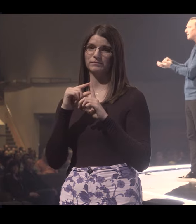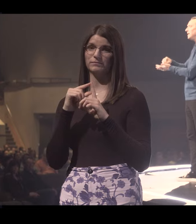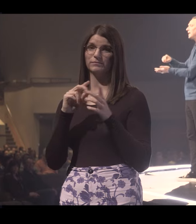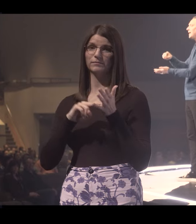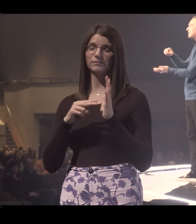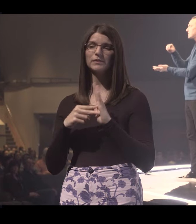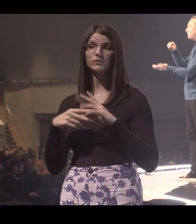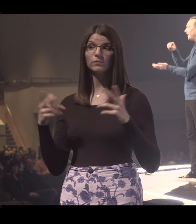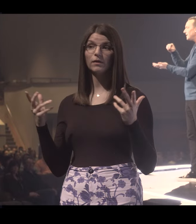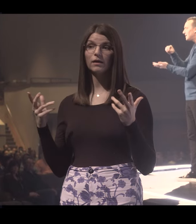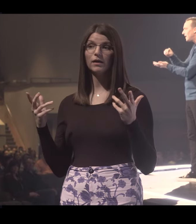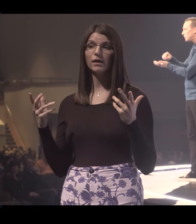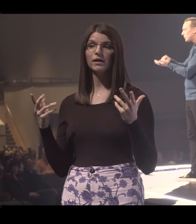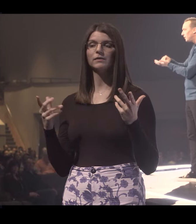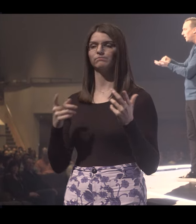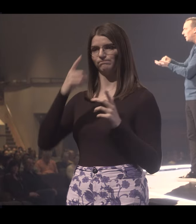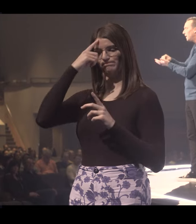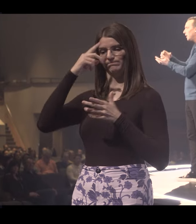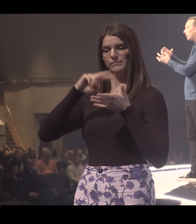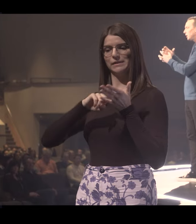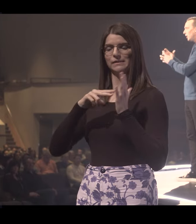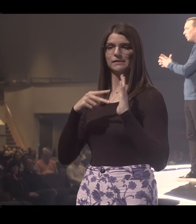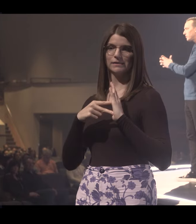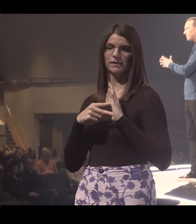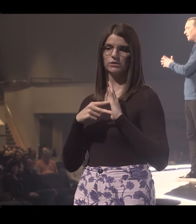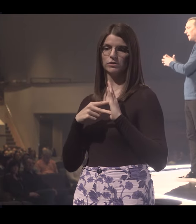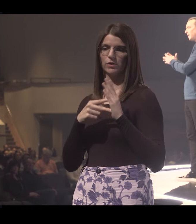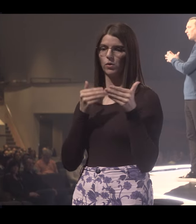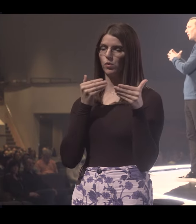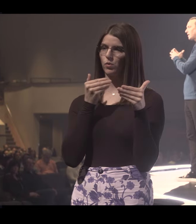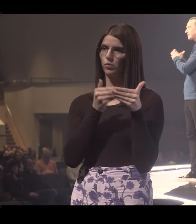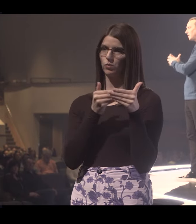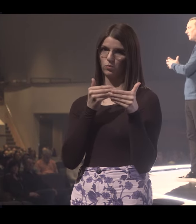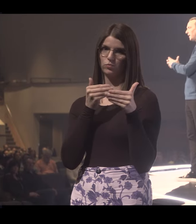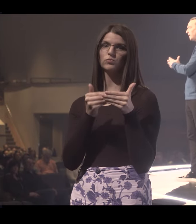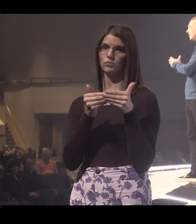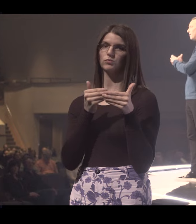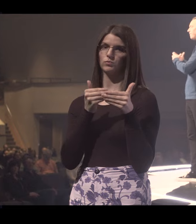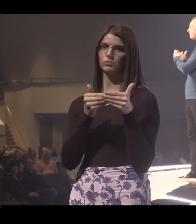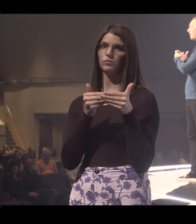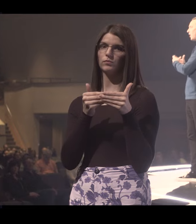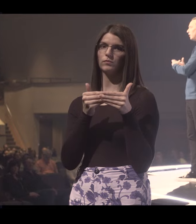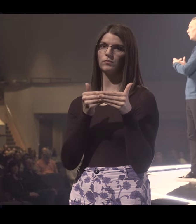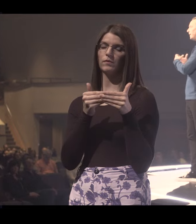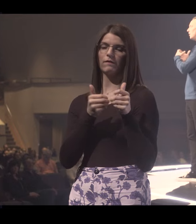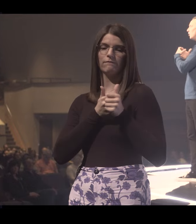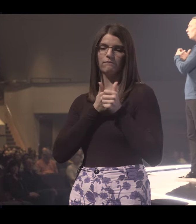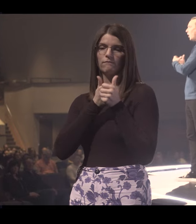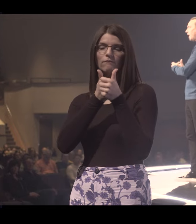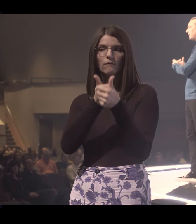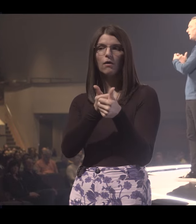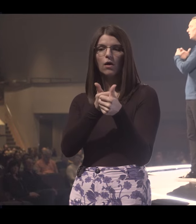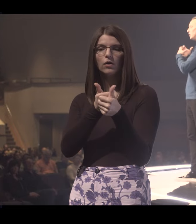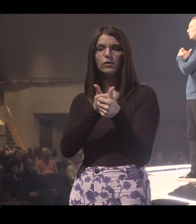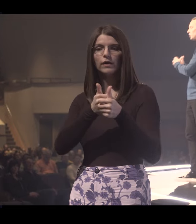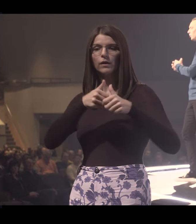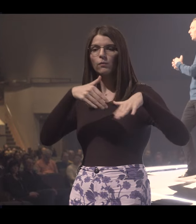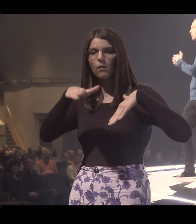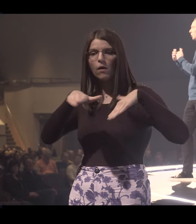And here's what it means. It's to be intentionally close in proximity, following,